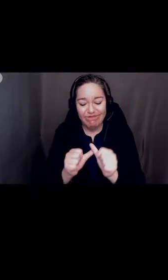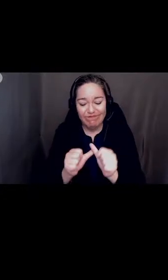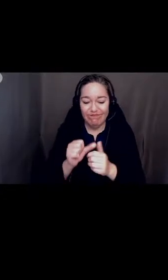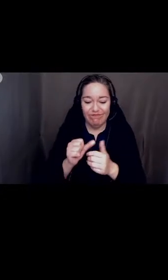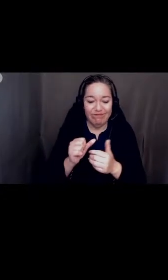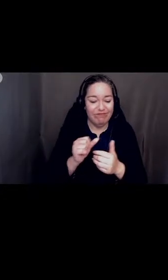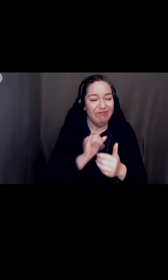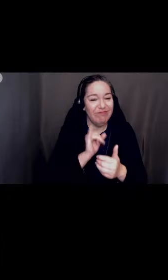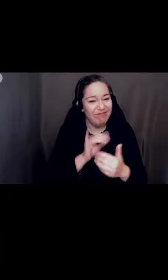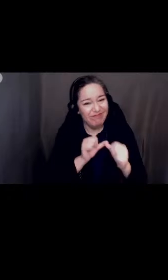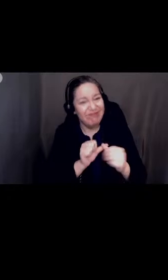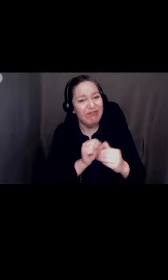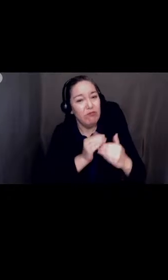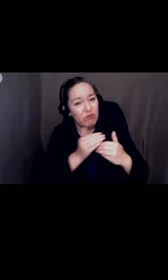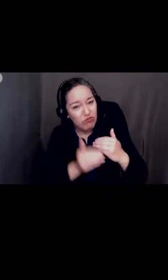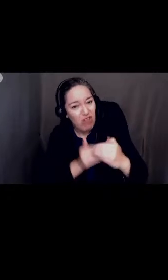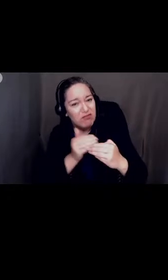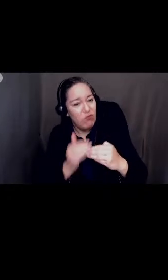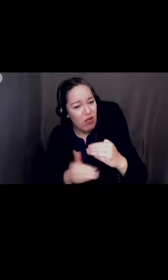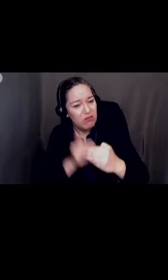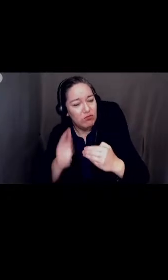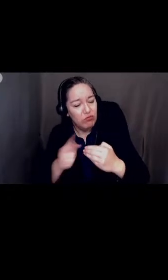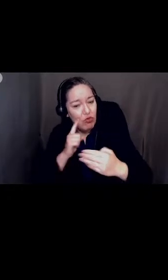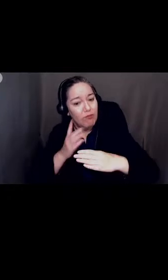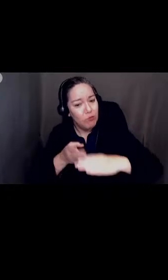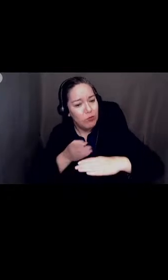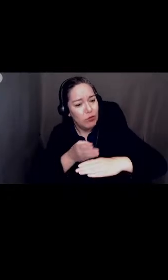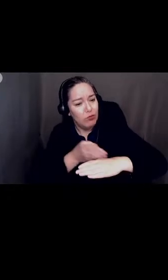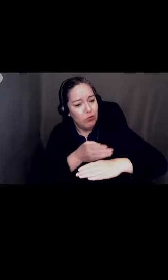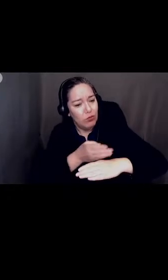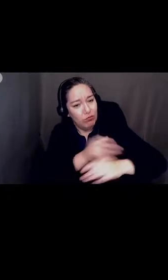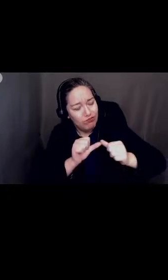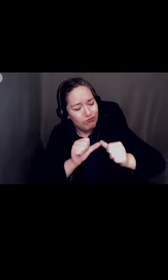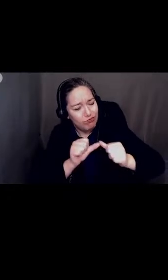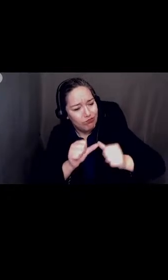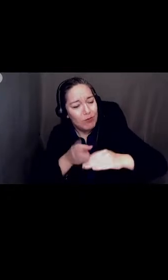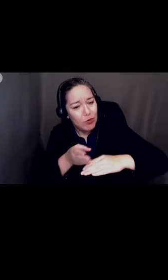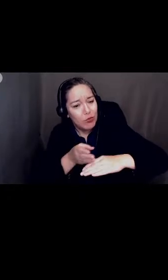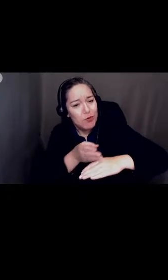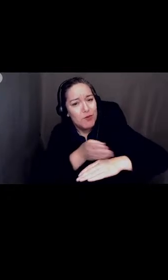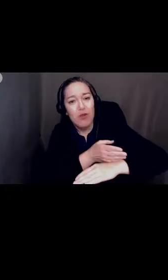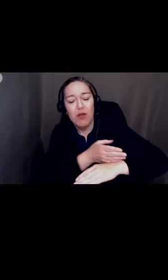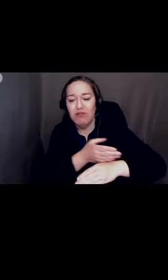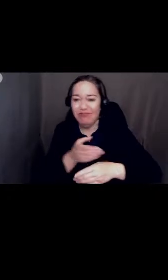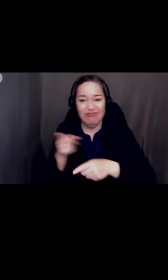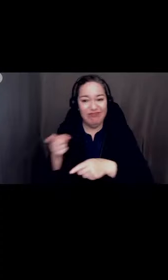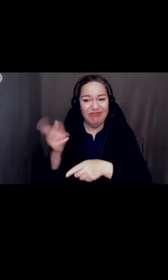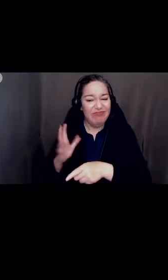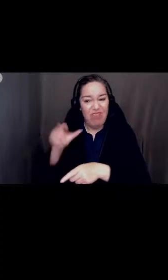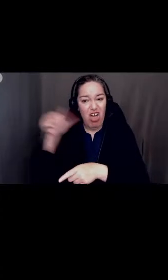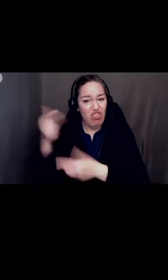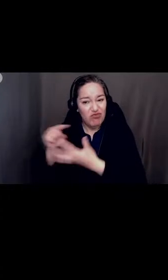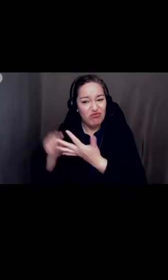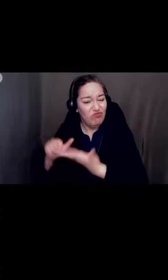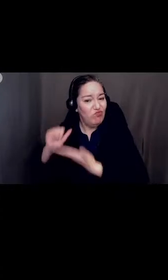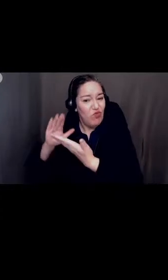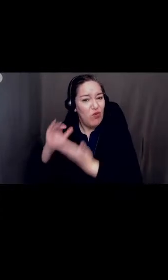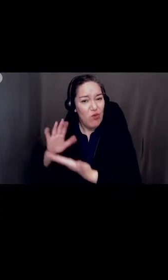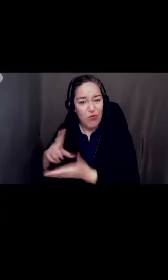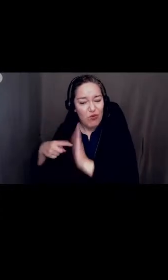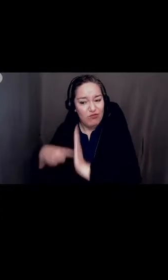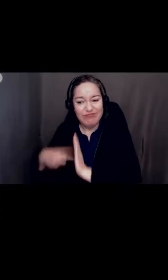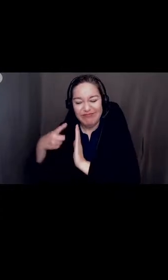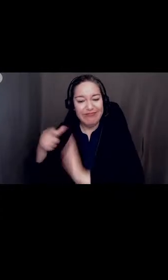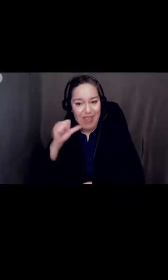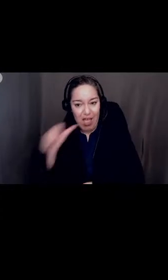process of improvement. And this one, again, will. So,